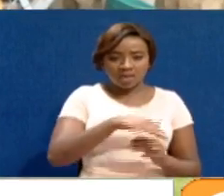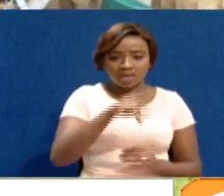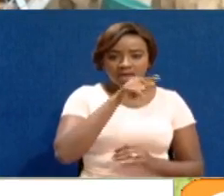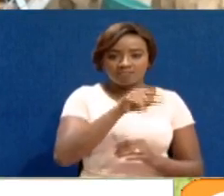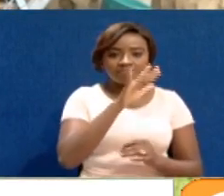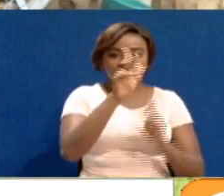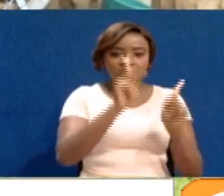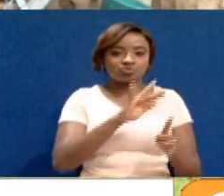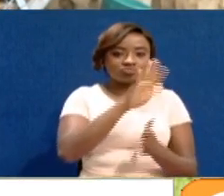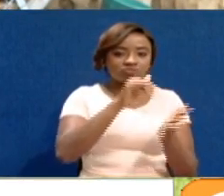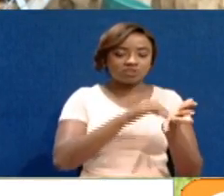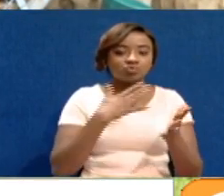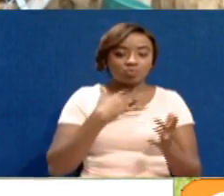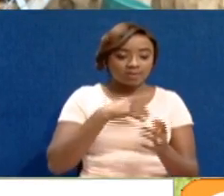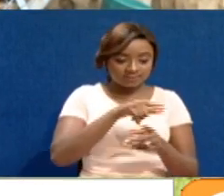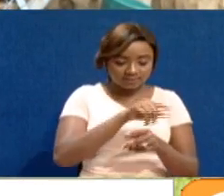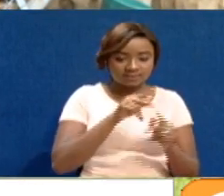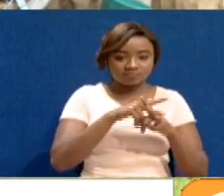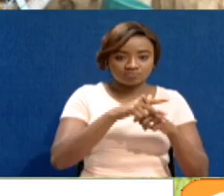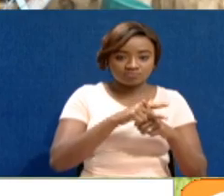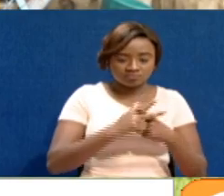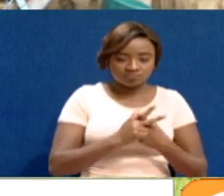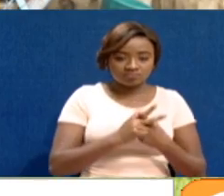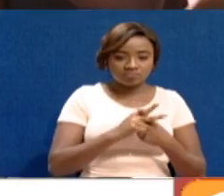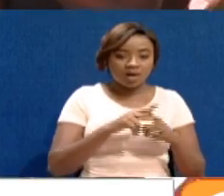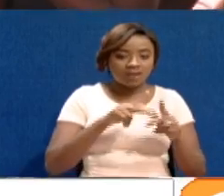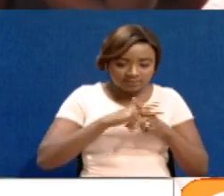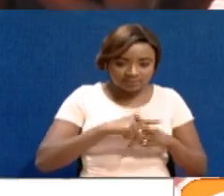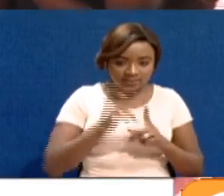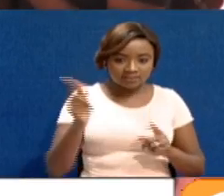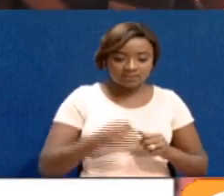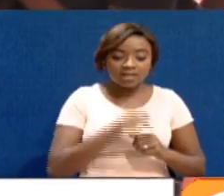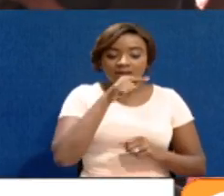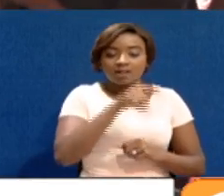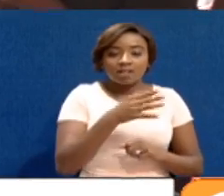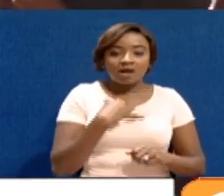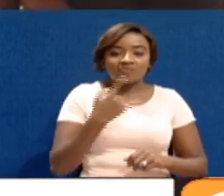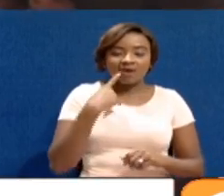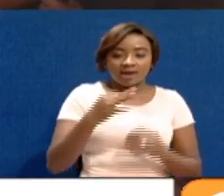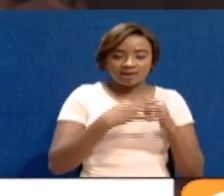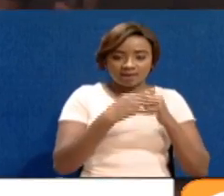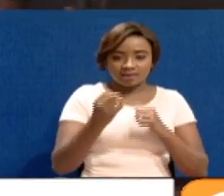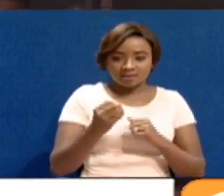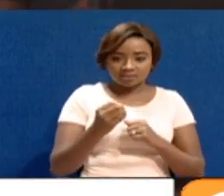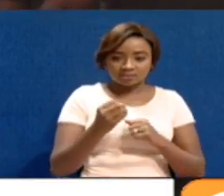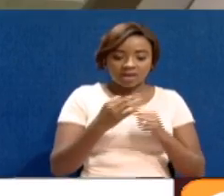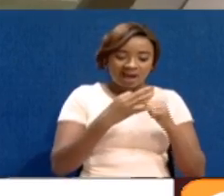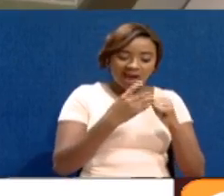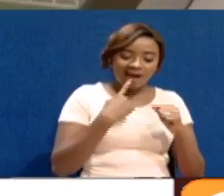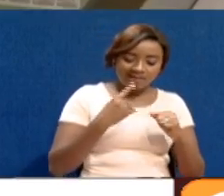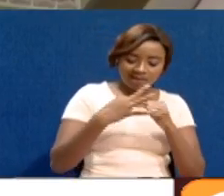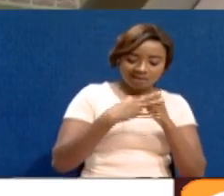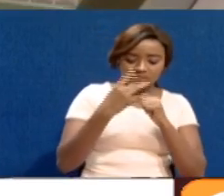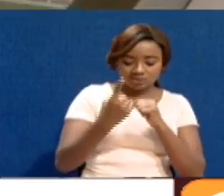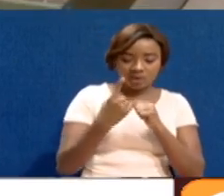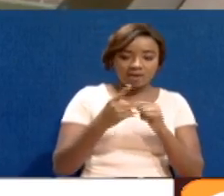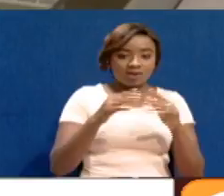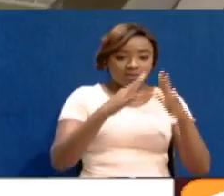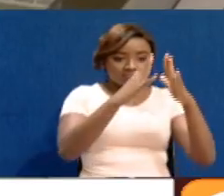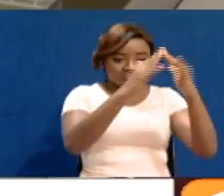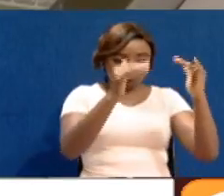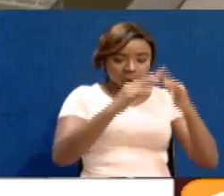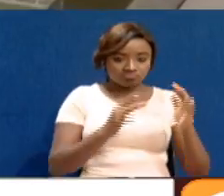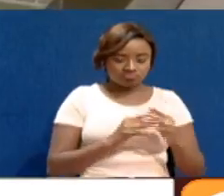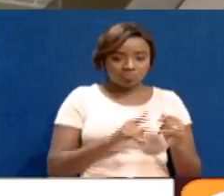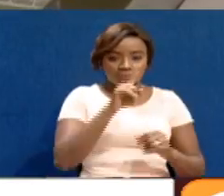Central to pave way for the project. The estate will contain 108 one-bedroom units, 96 three-bedroom units,